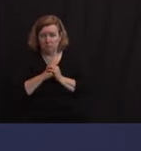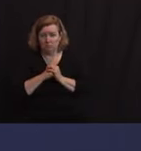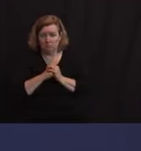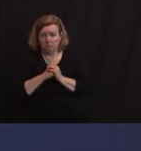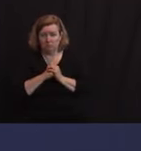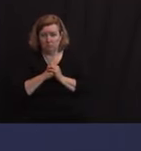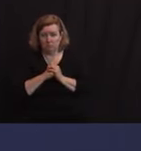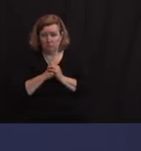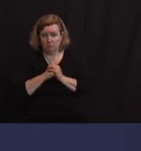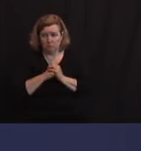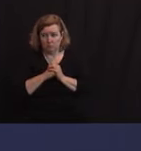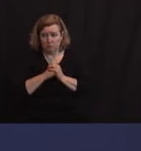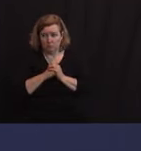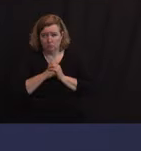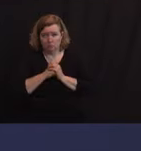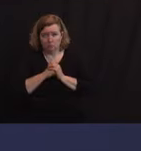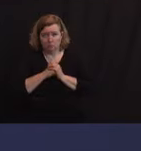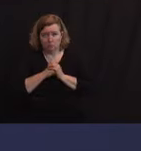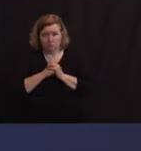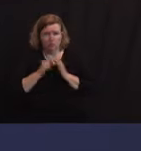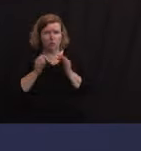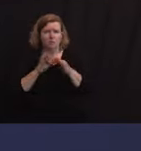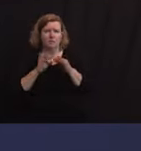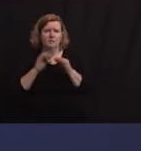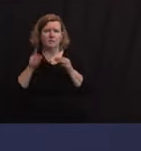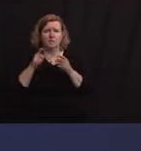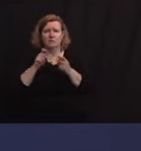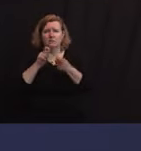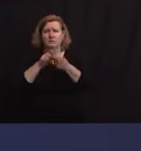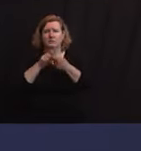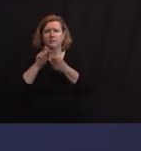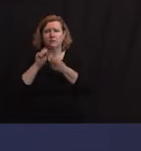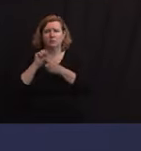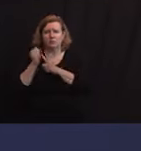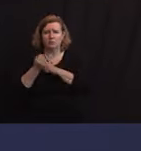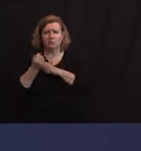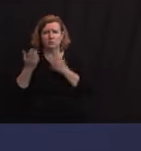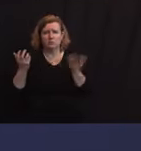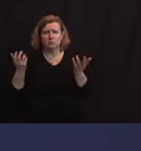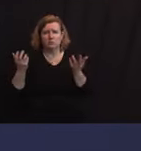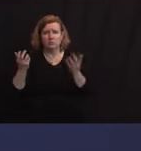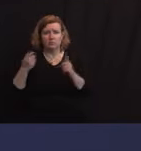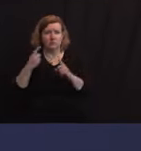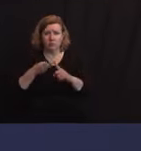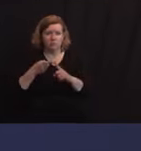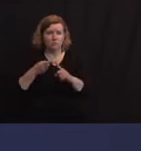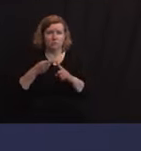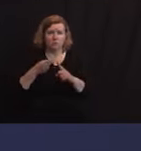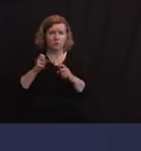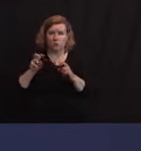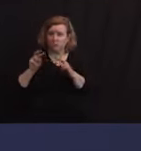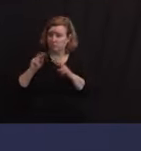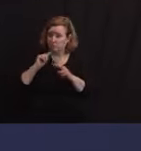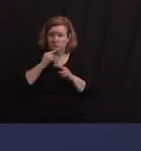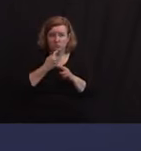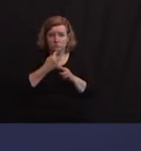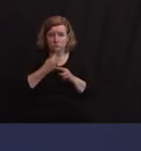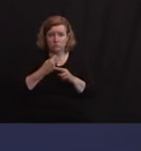And, again, no comment on her specific situation. But the fact of the matter is we have to take this stuff seriously, and I'm glad we are.